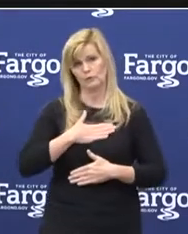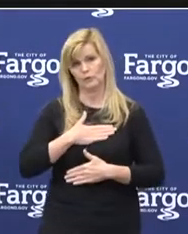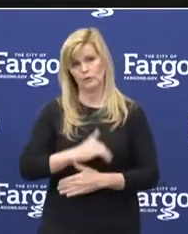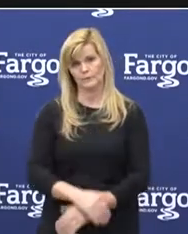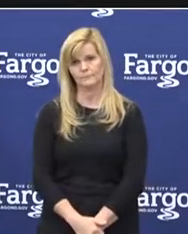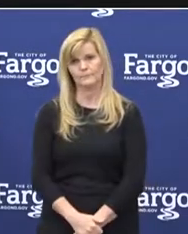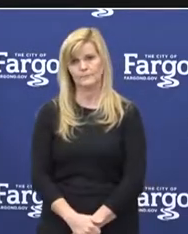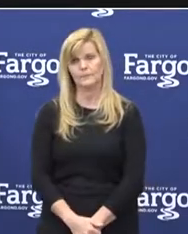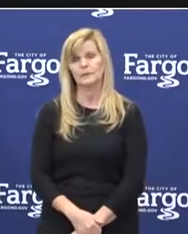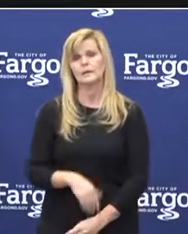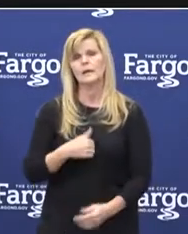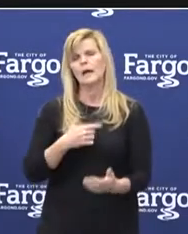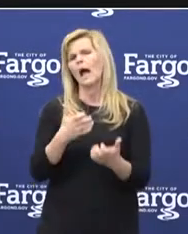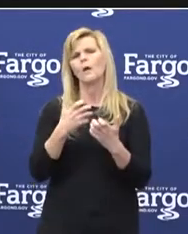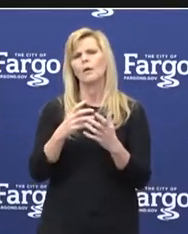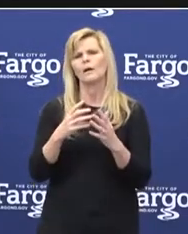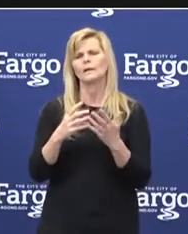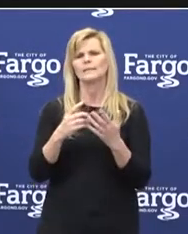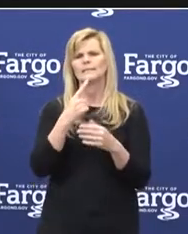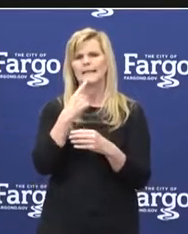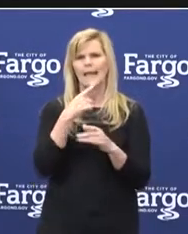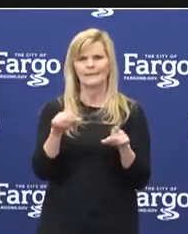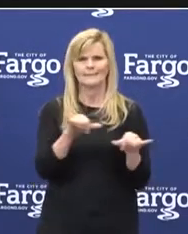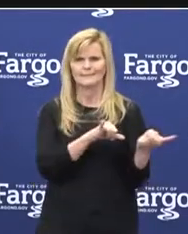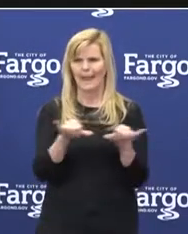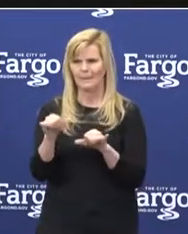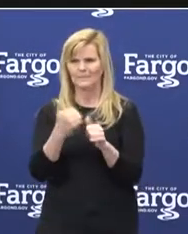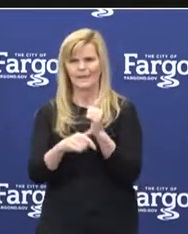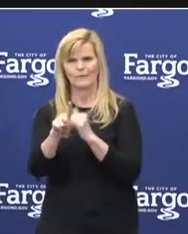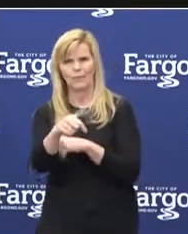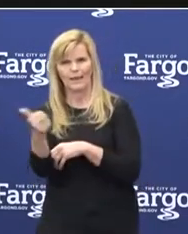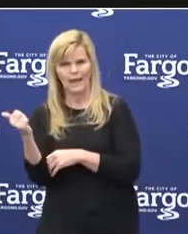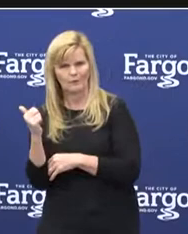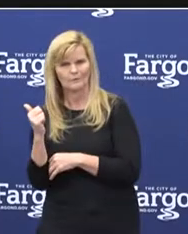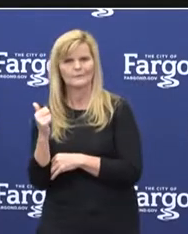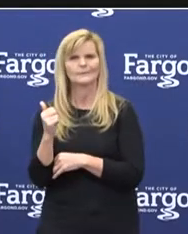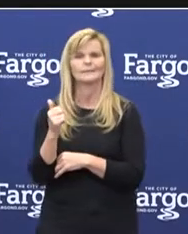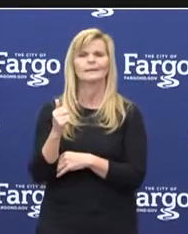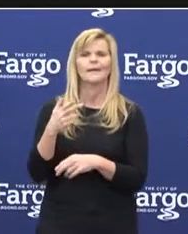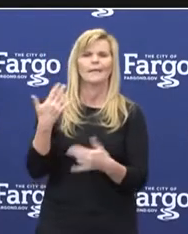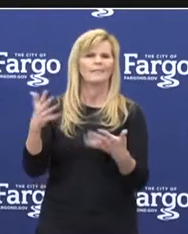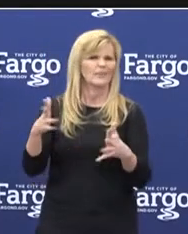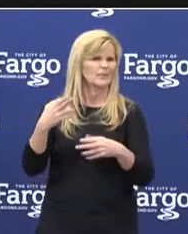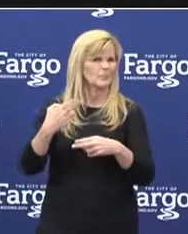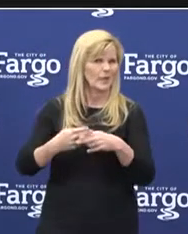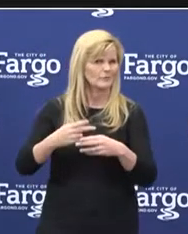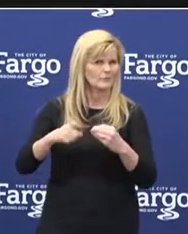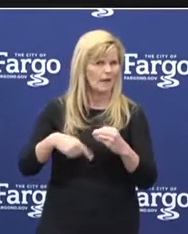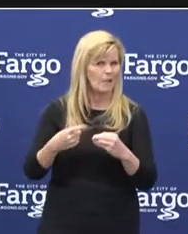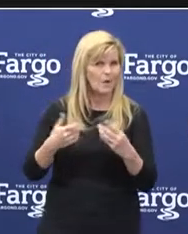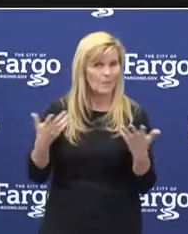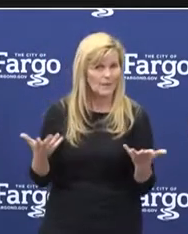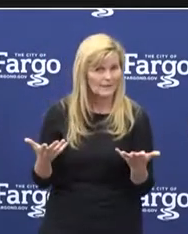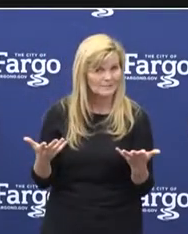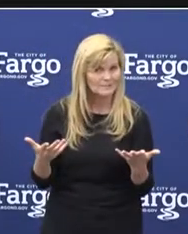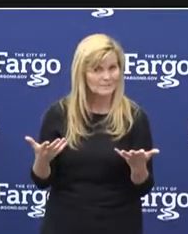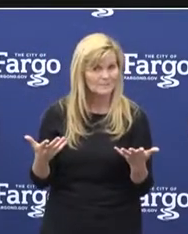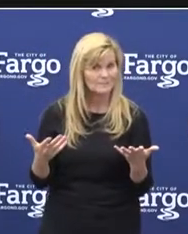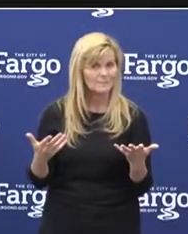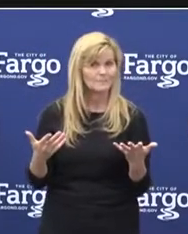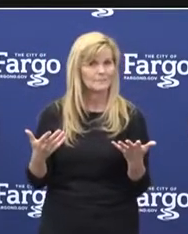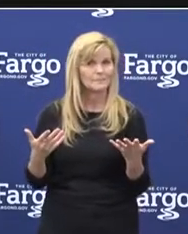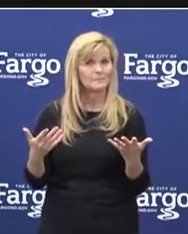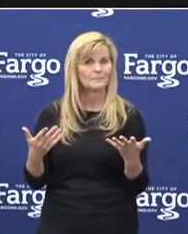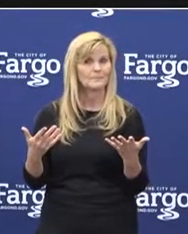I do want to echo briefly the sentiments shared by folks earlier about those